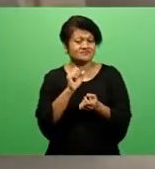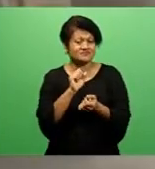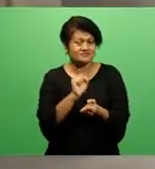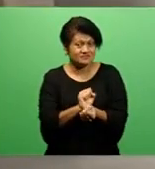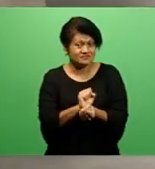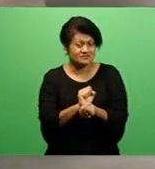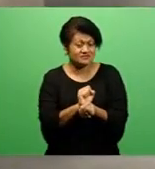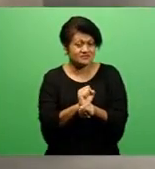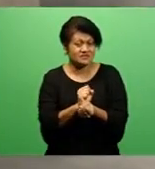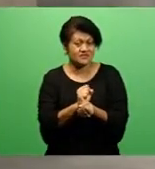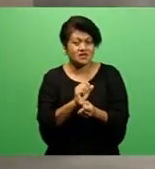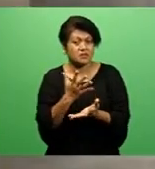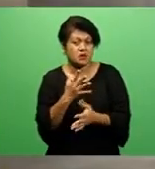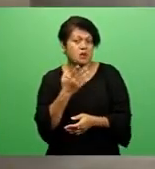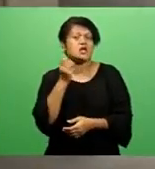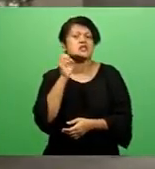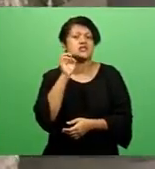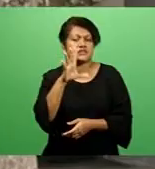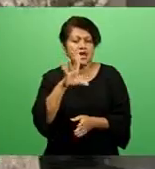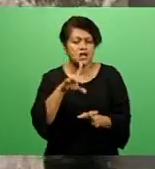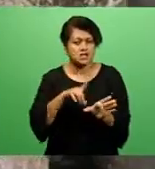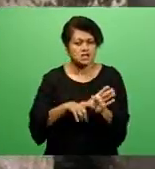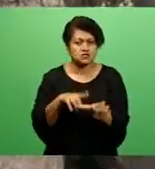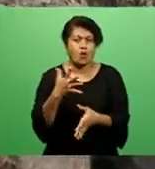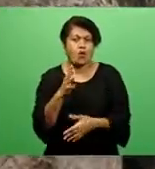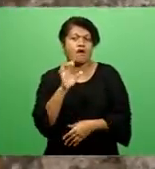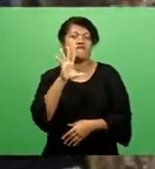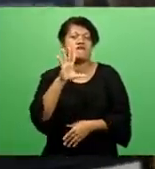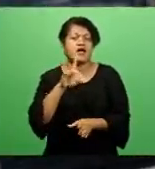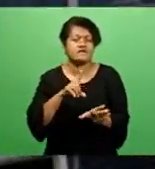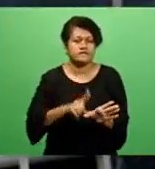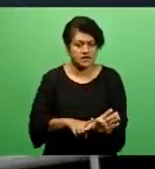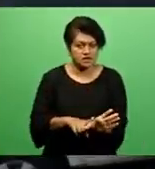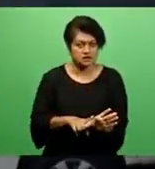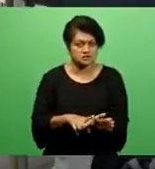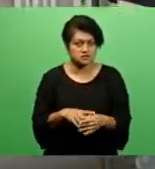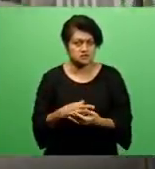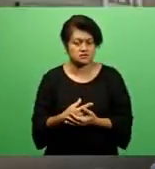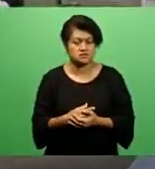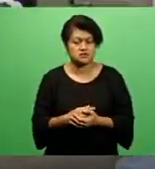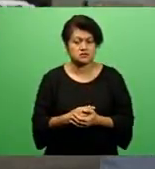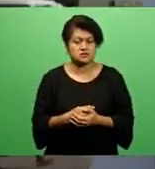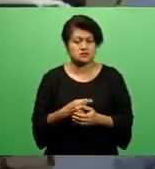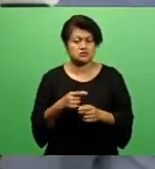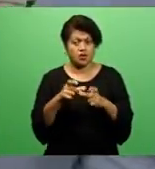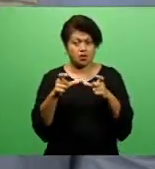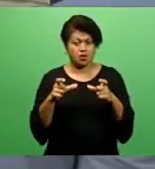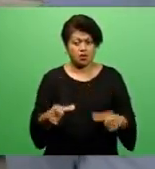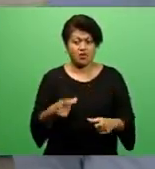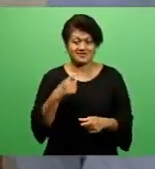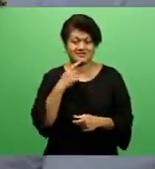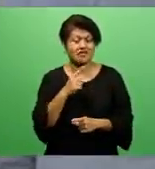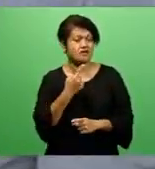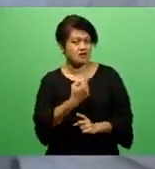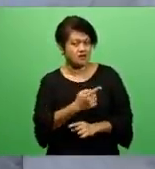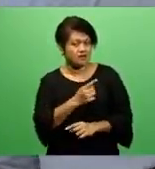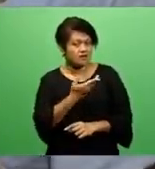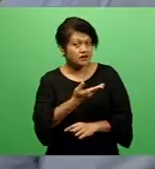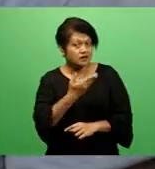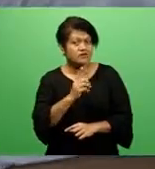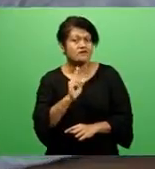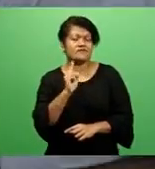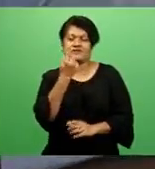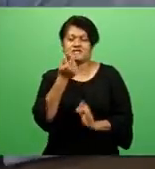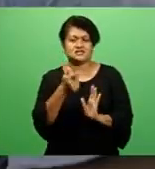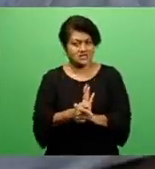advantage is 10 years and five years for causing a loss. The magistrate noted that Silaira was the first offender. However,